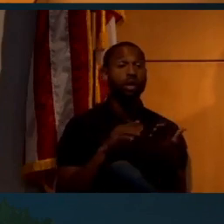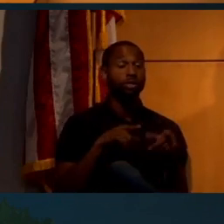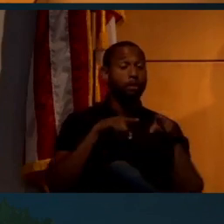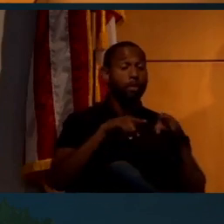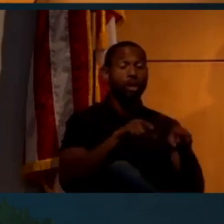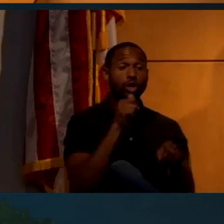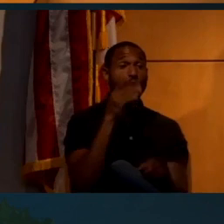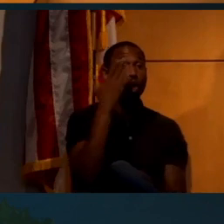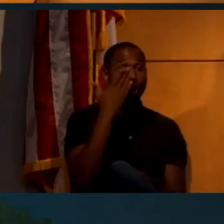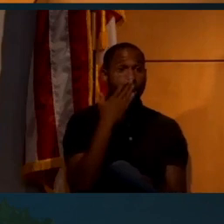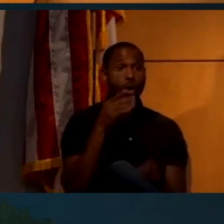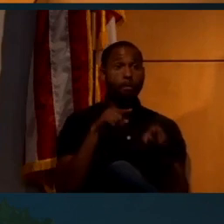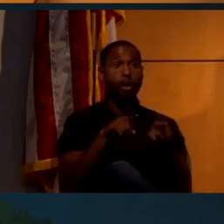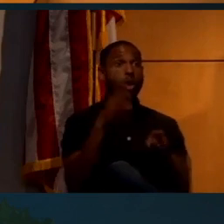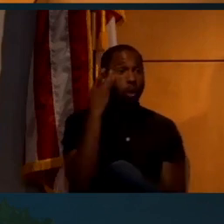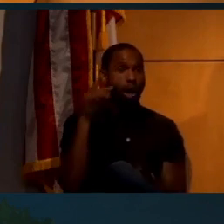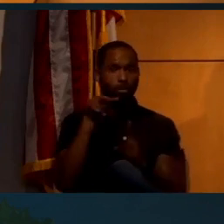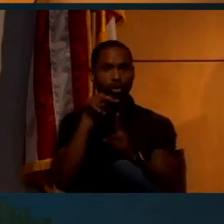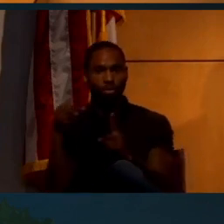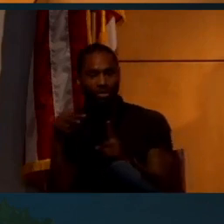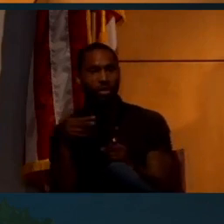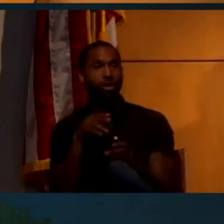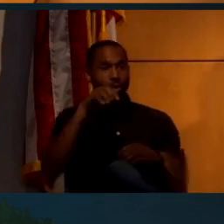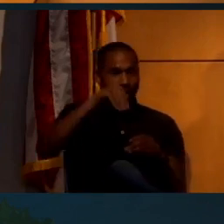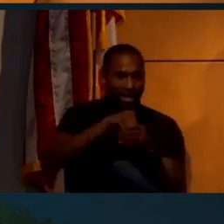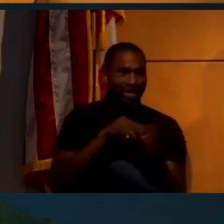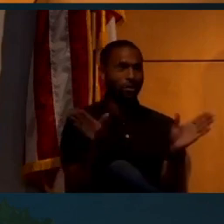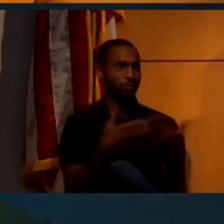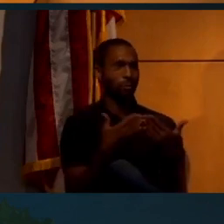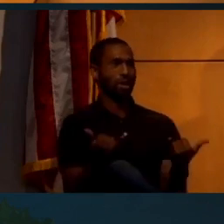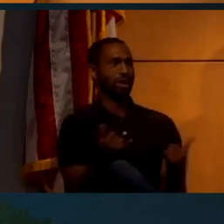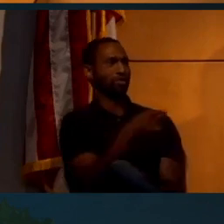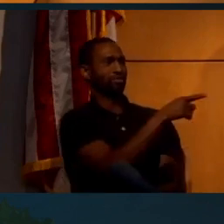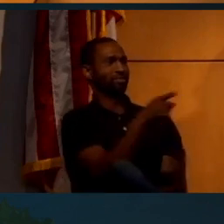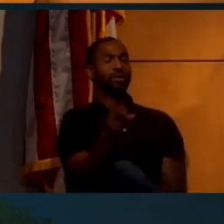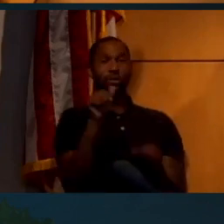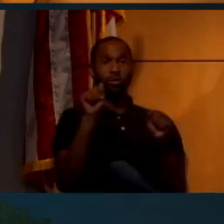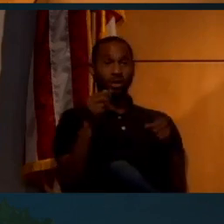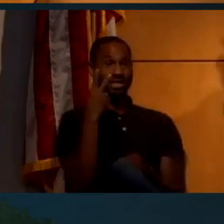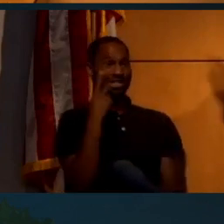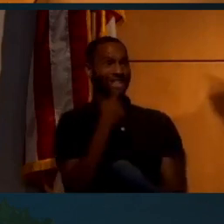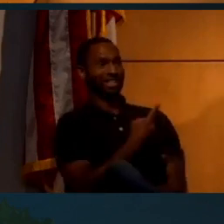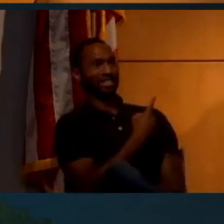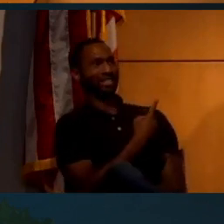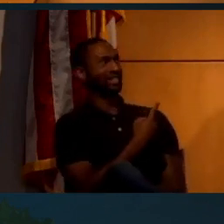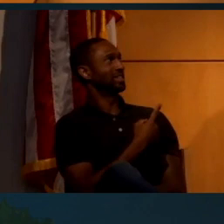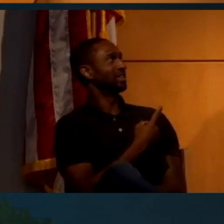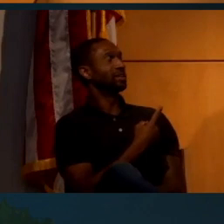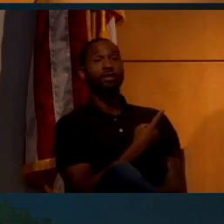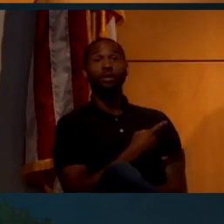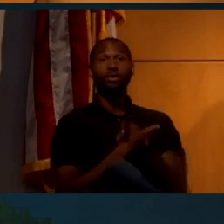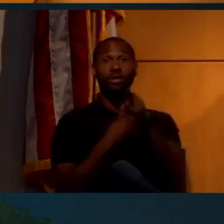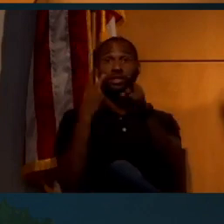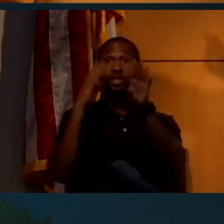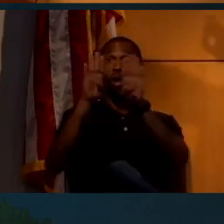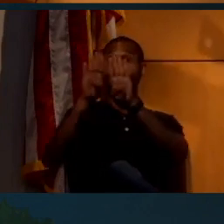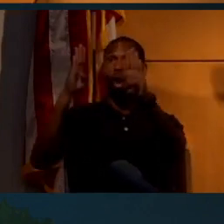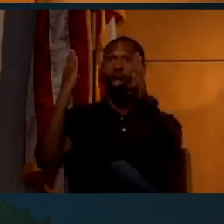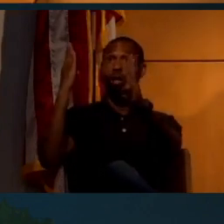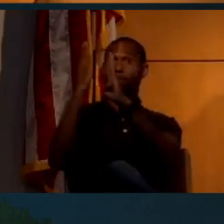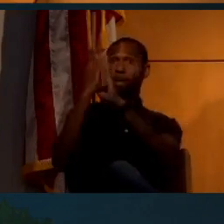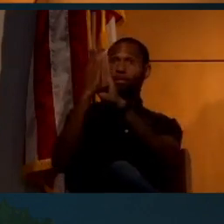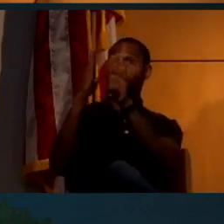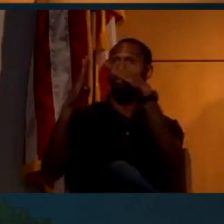parallel because of perspective. You are sitting in a room right now where you can see this, where the wall meets the